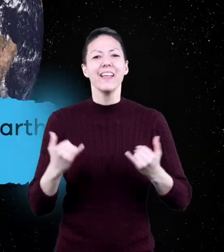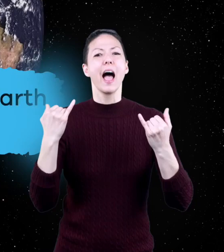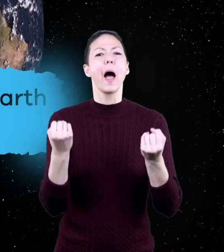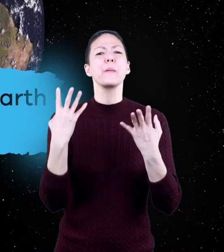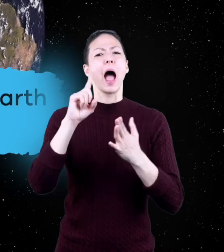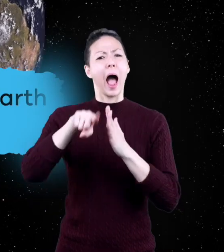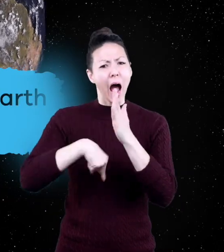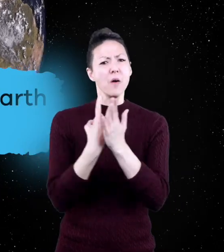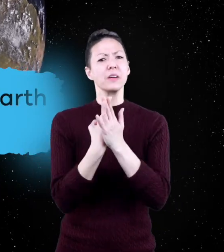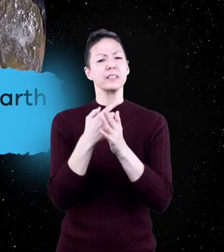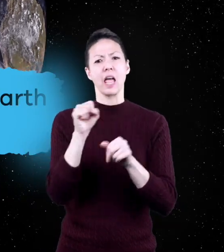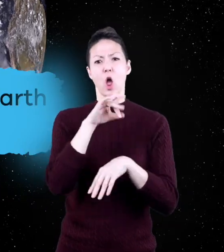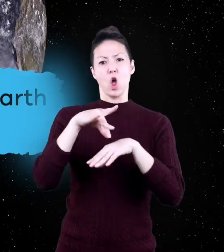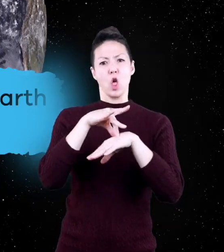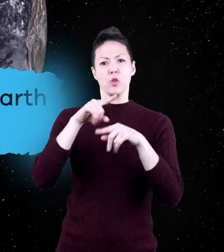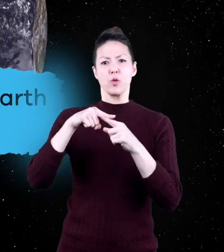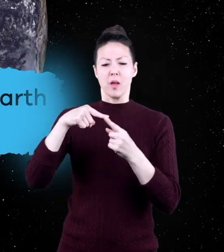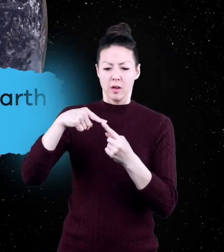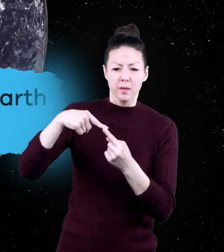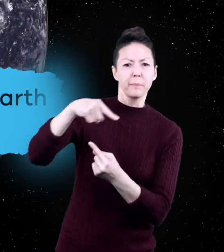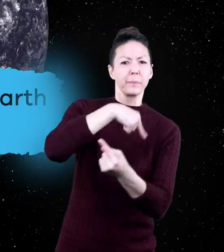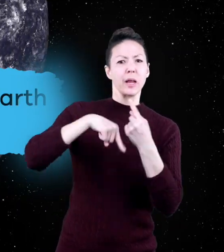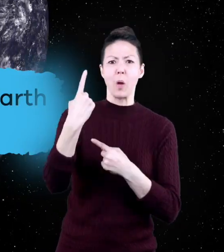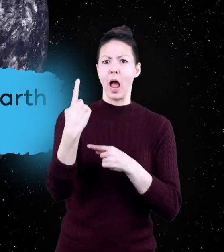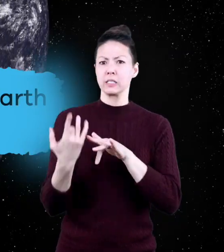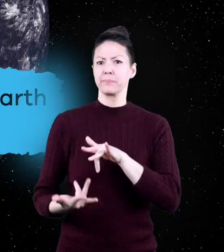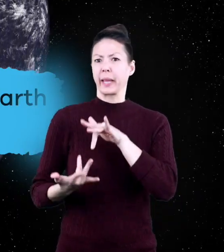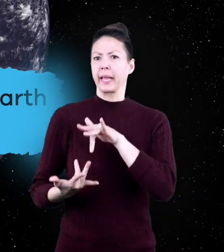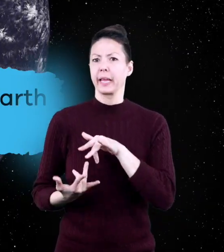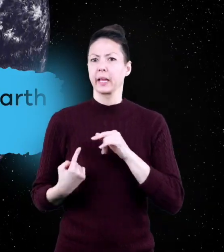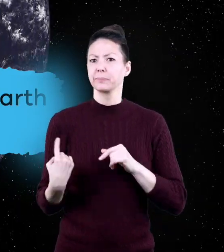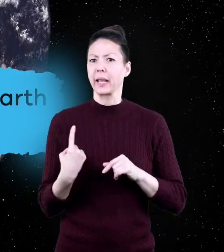How many hours does it take Earth to make one spin?